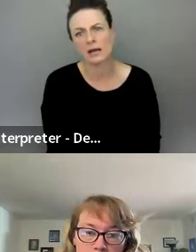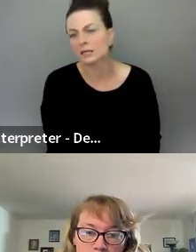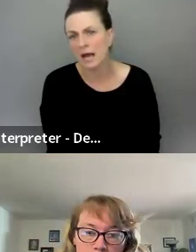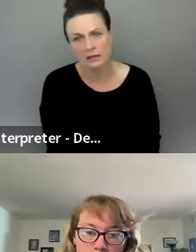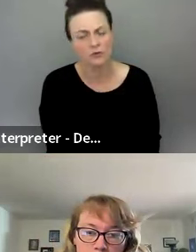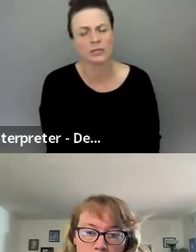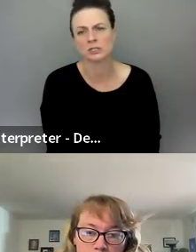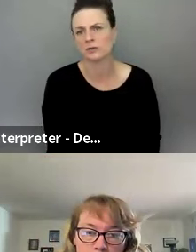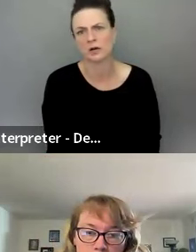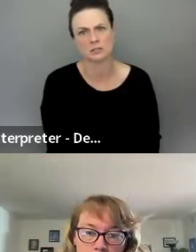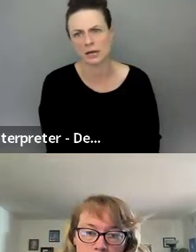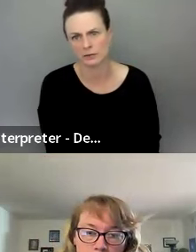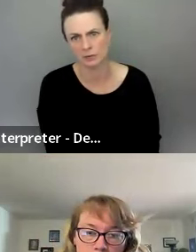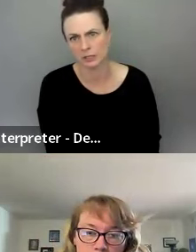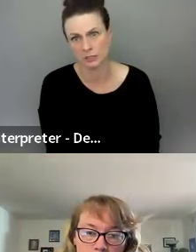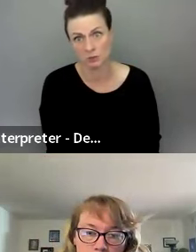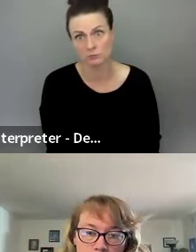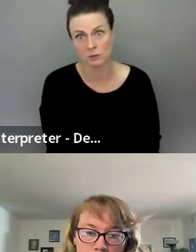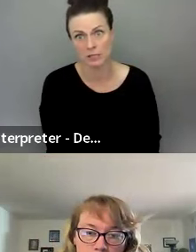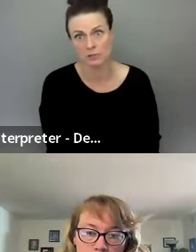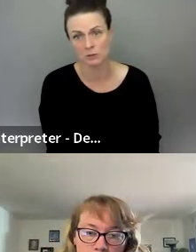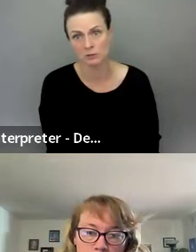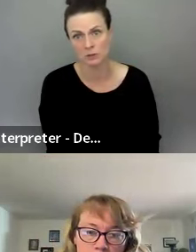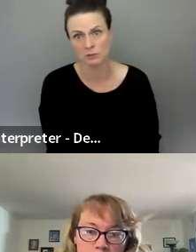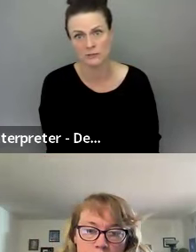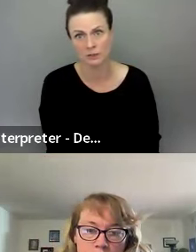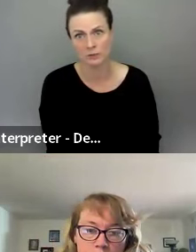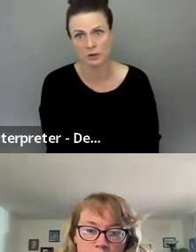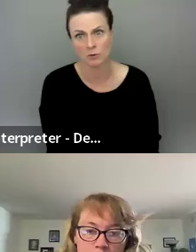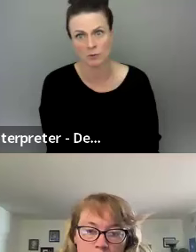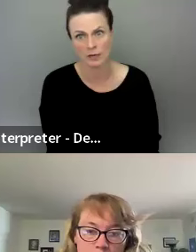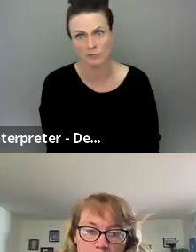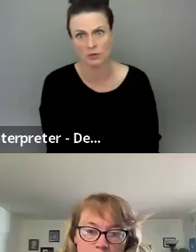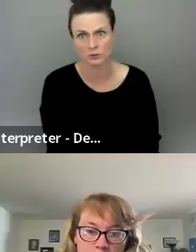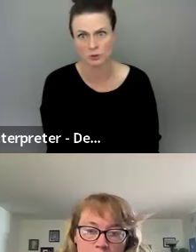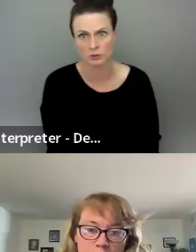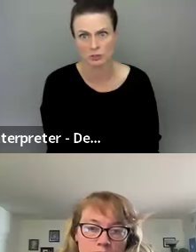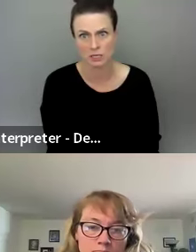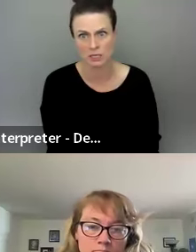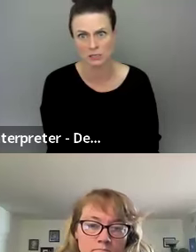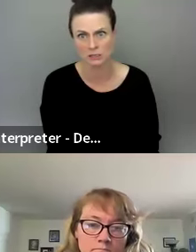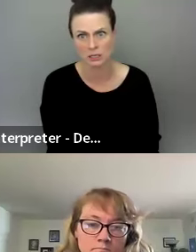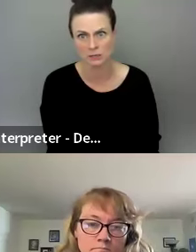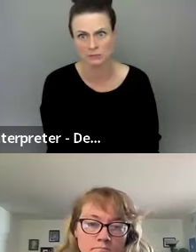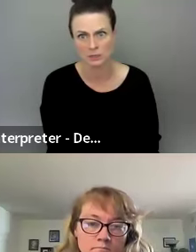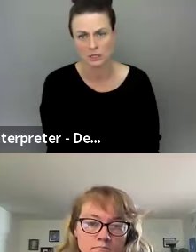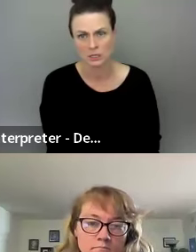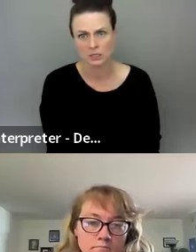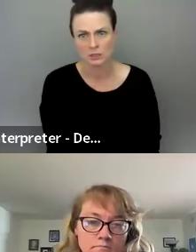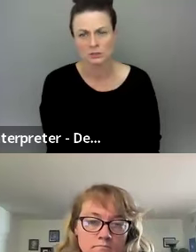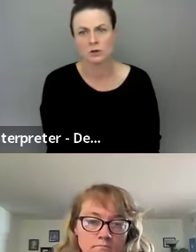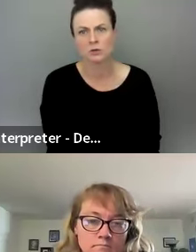if you have information or thoughts to add on that, please do. Okay. So we're, we definitely want to open that up for contribution. And, um,